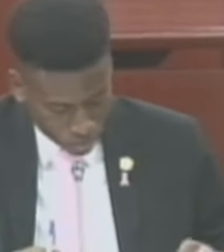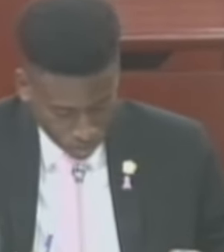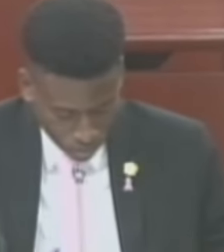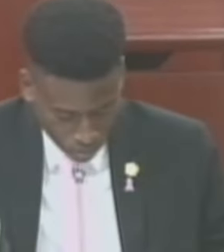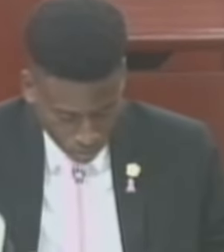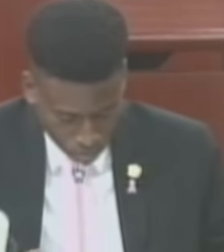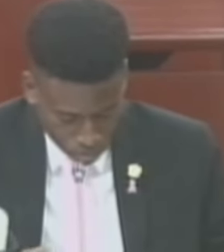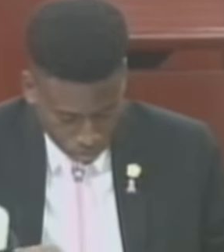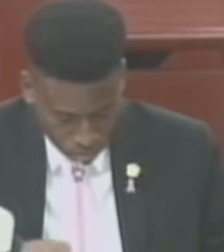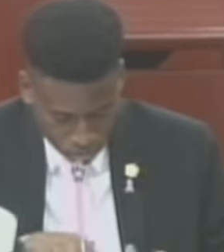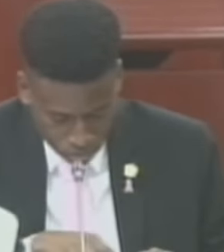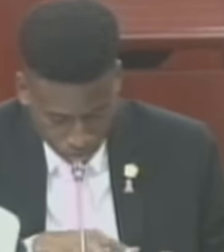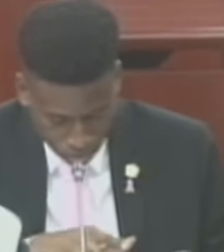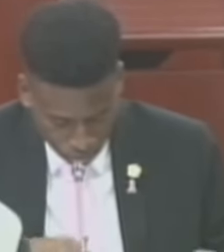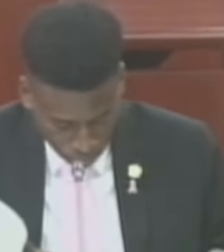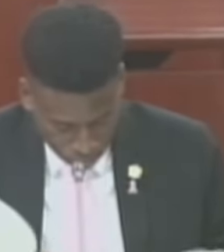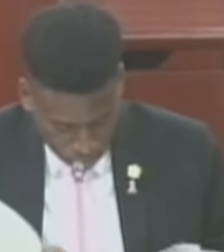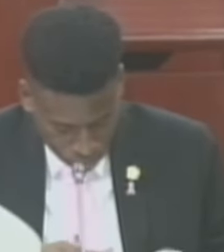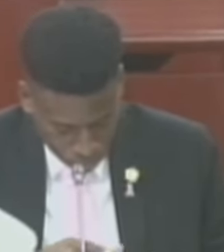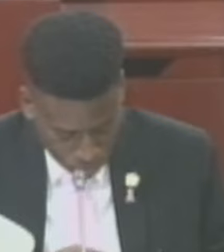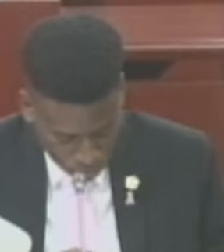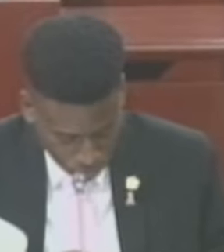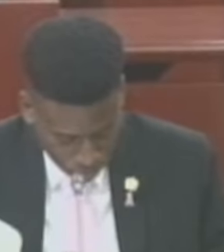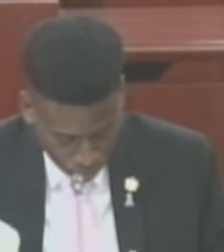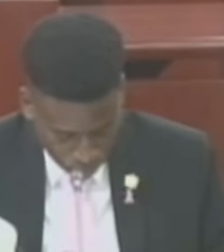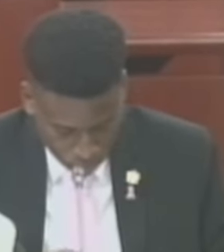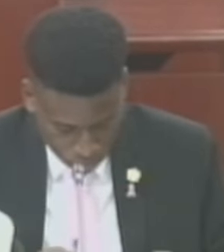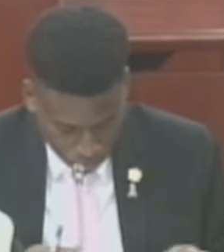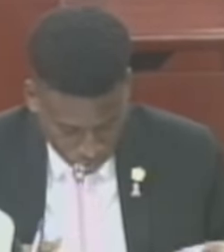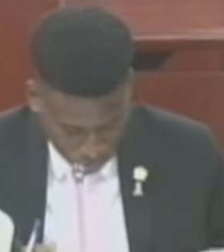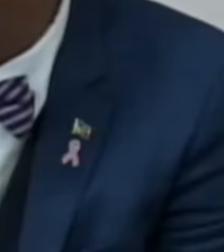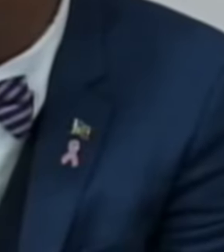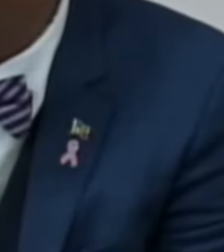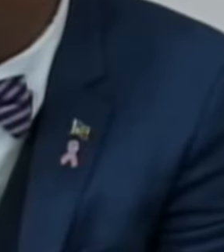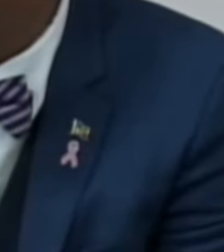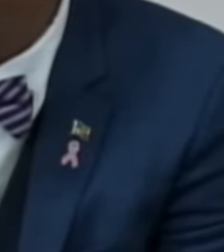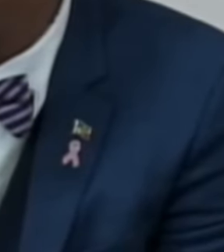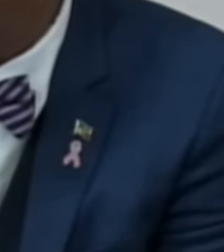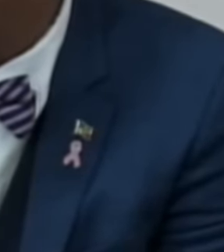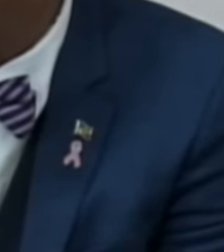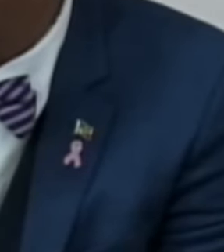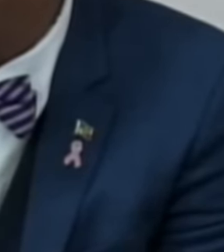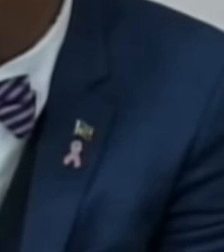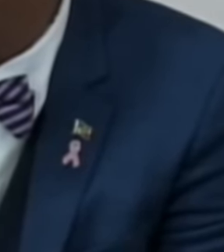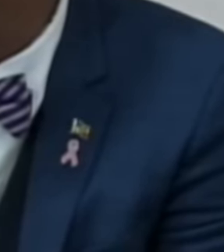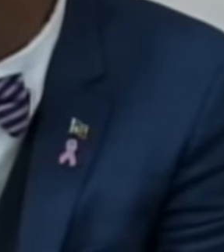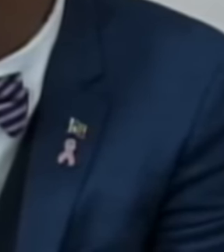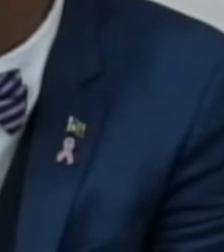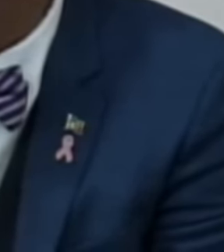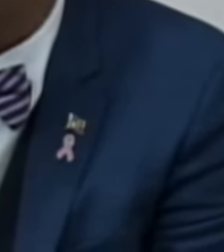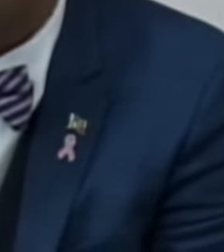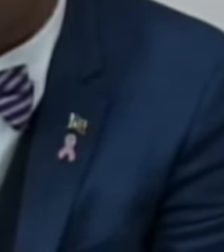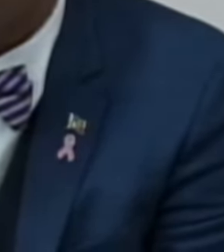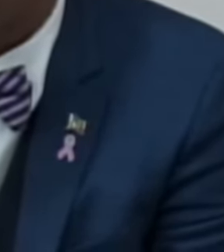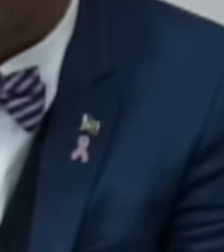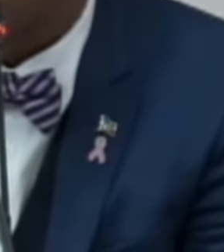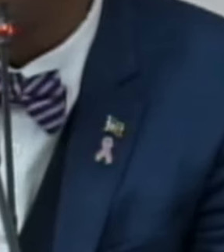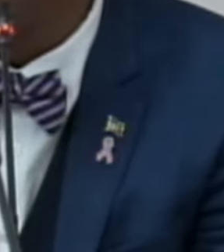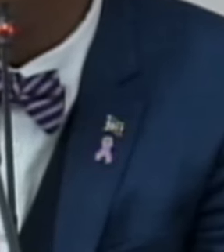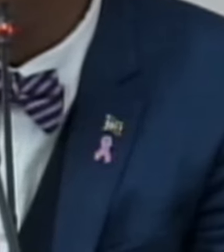who shall be chairman who shall be the chairperson of the board in section subsection 2c